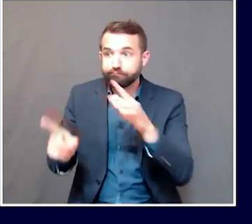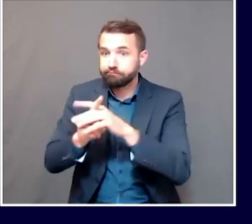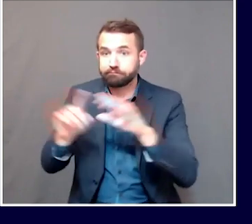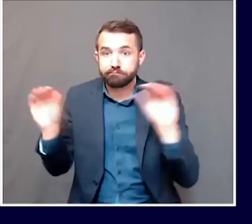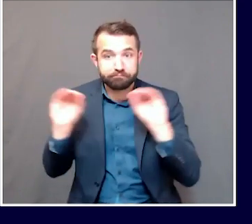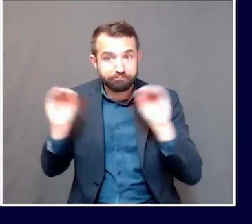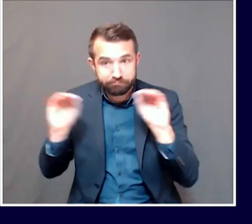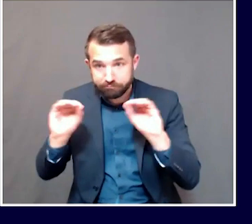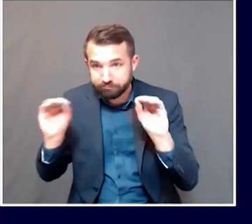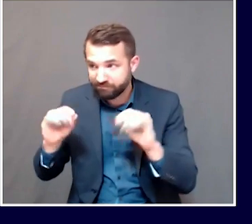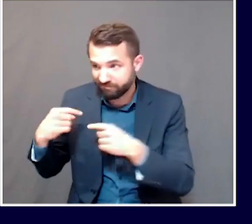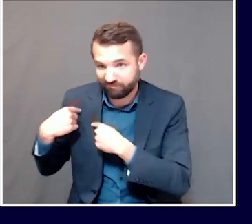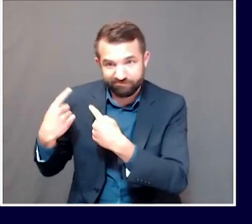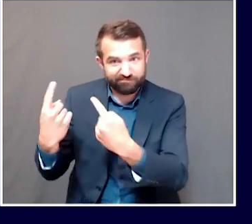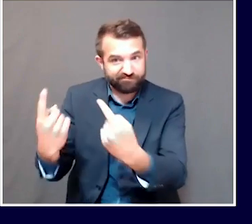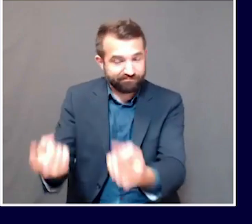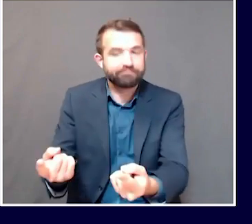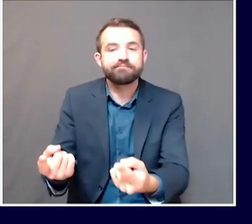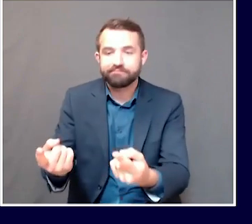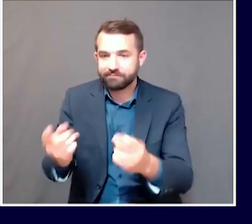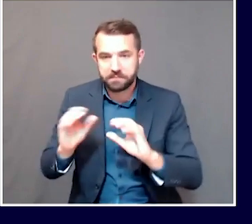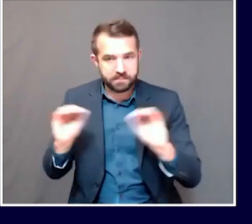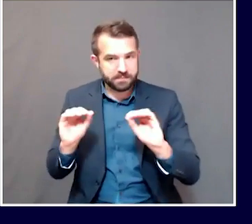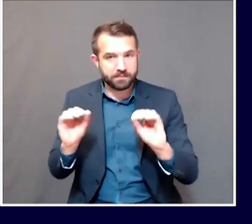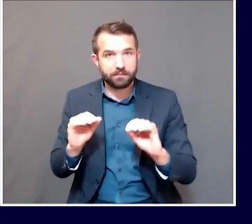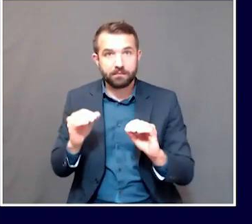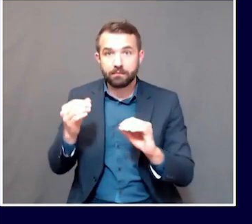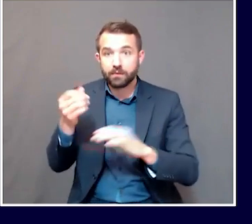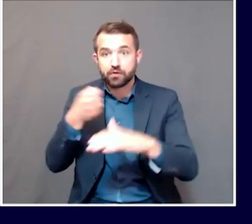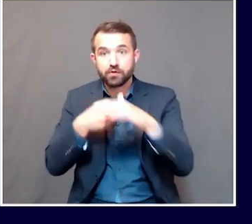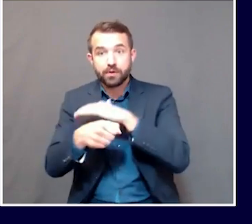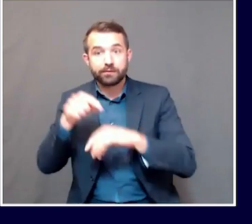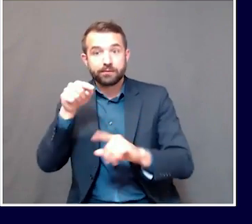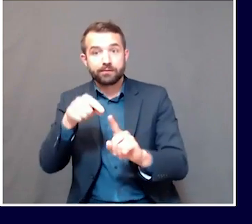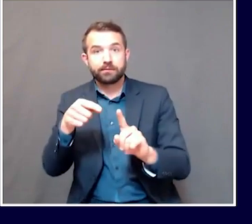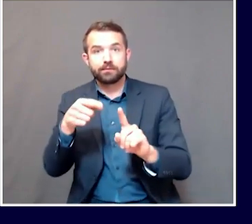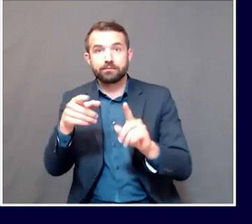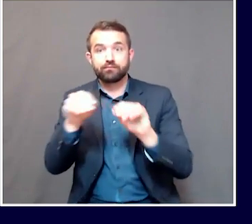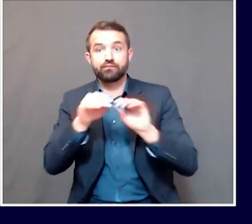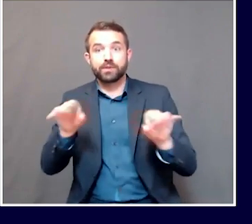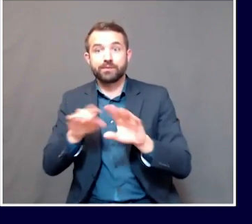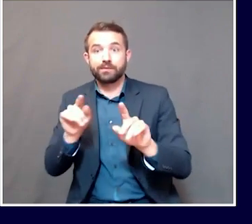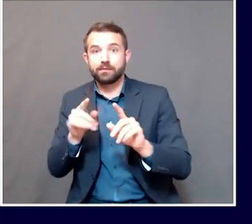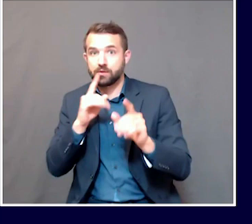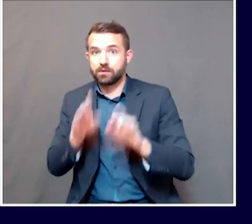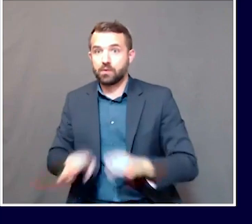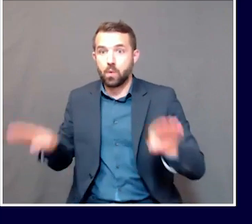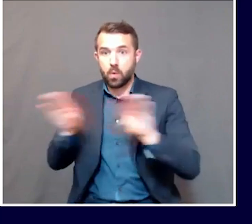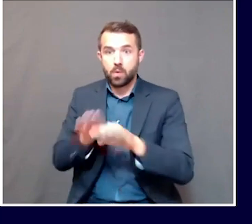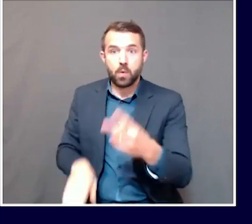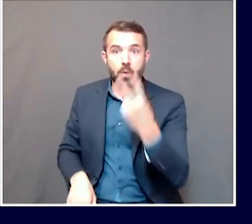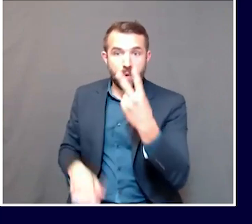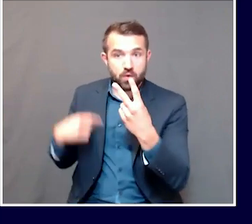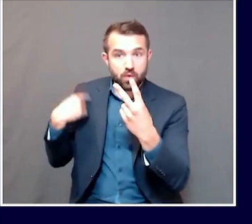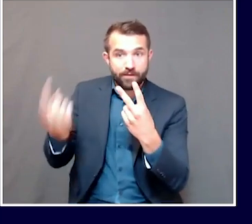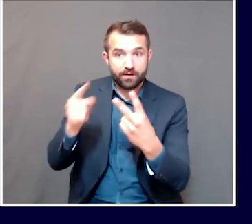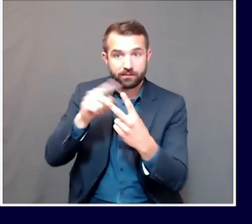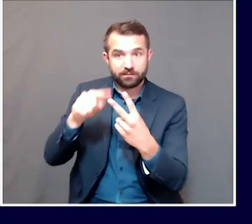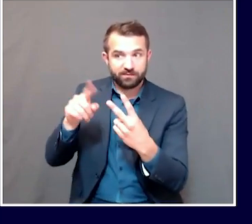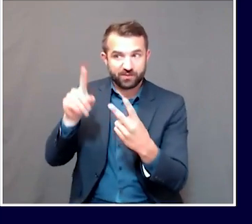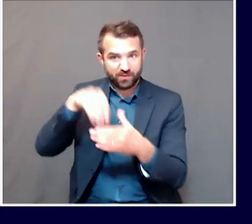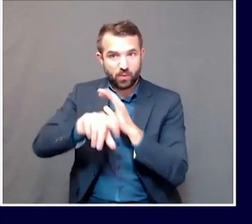second closing of a shelter-associated outbreak this week. After earlier in the week, Maine CDC